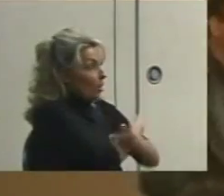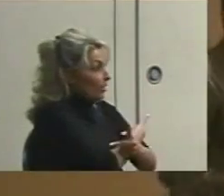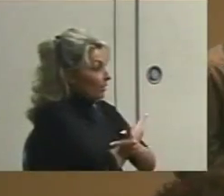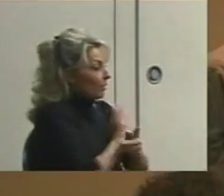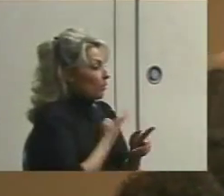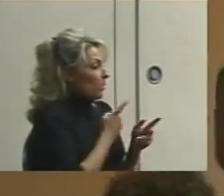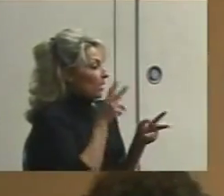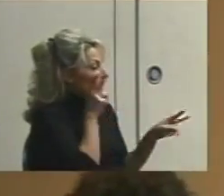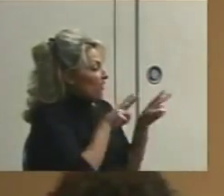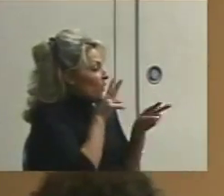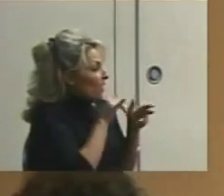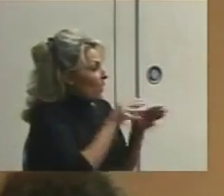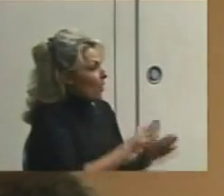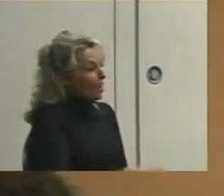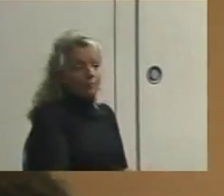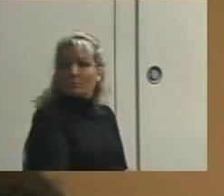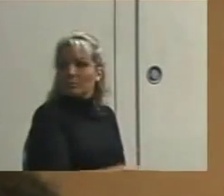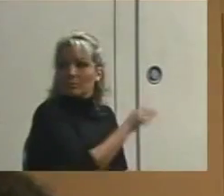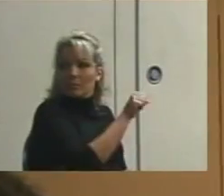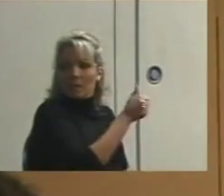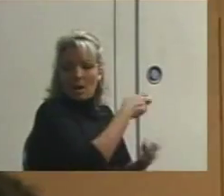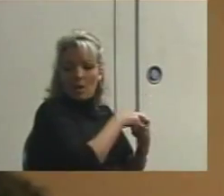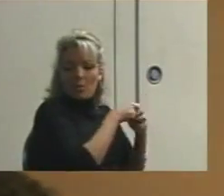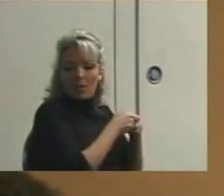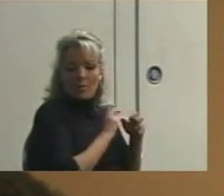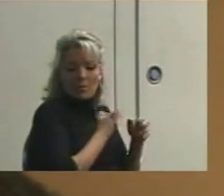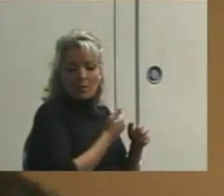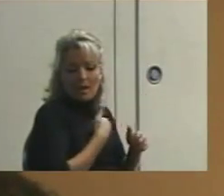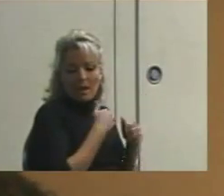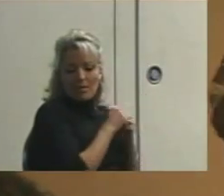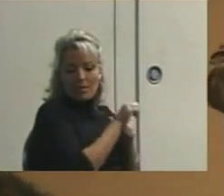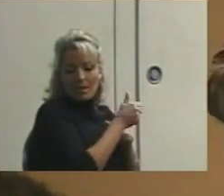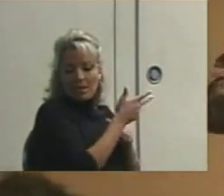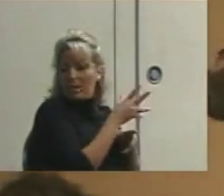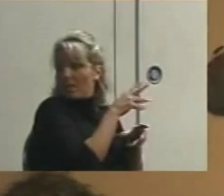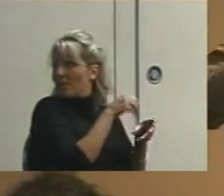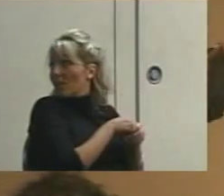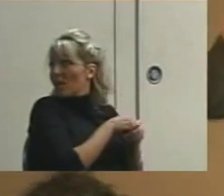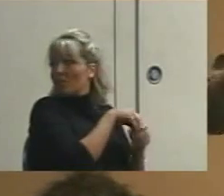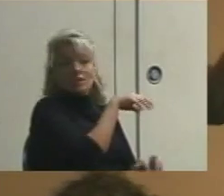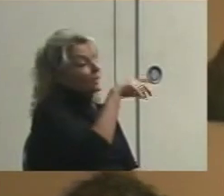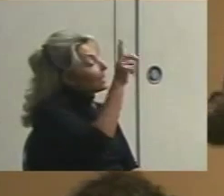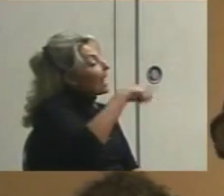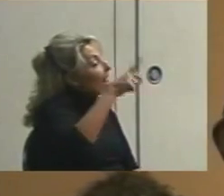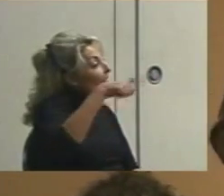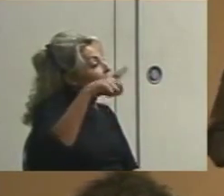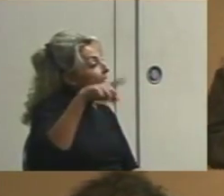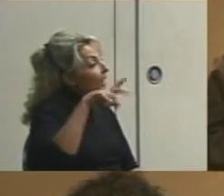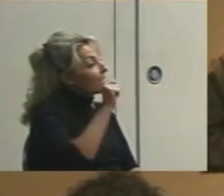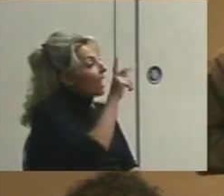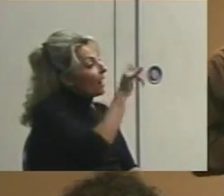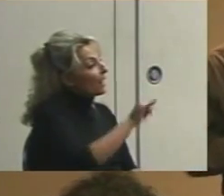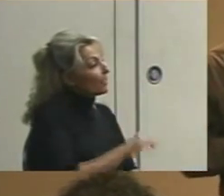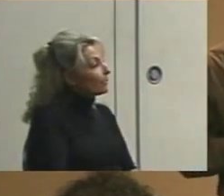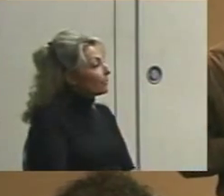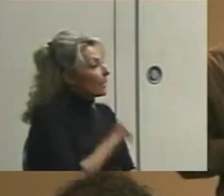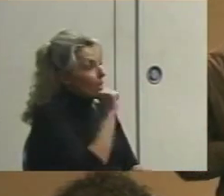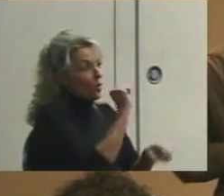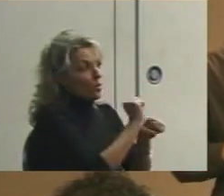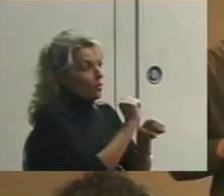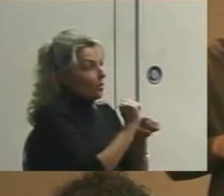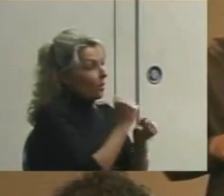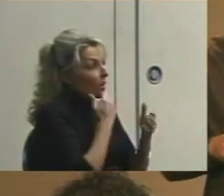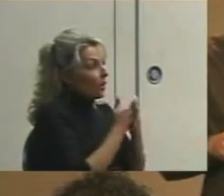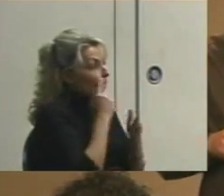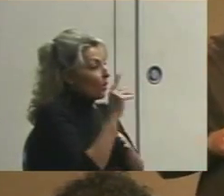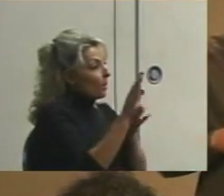it that way. The other problem we have with anything that involves a tally is they don't work very